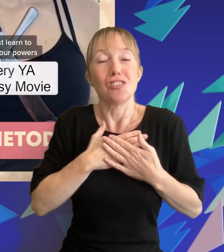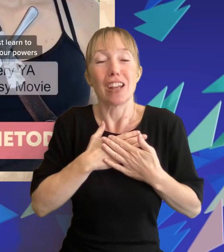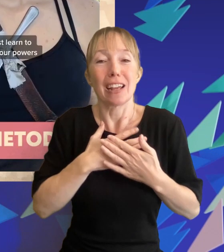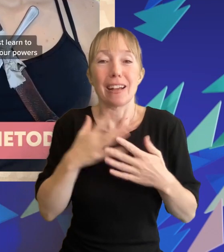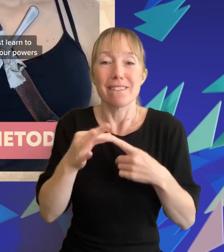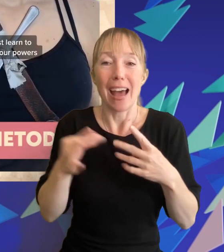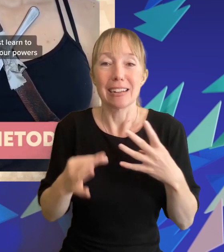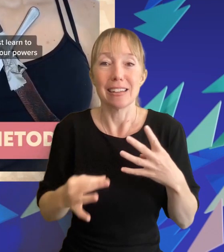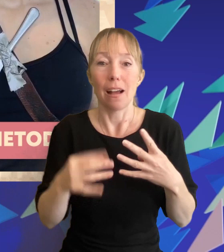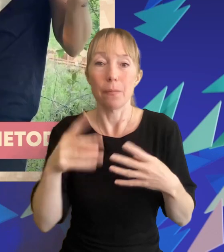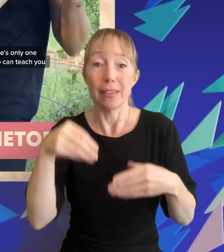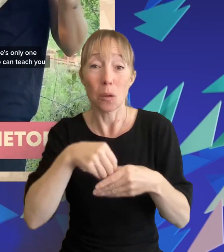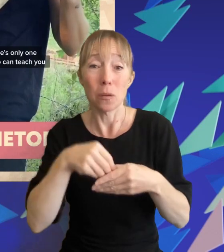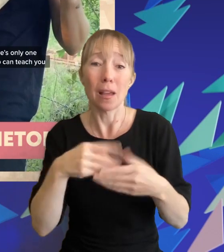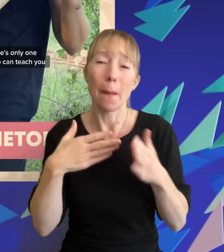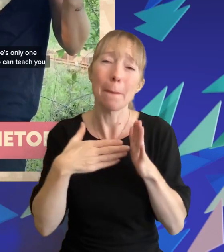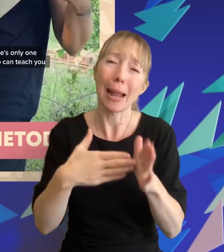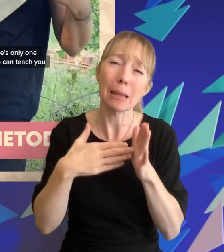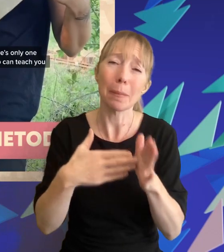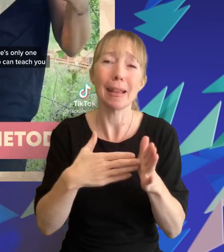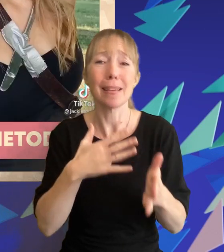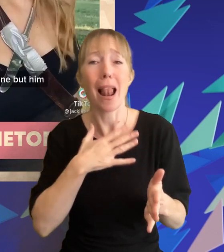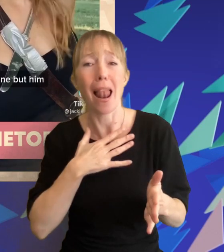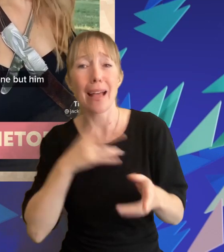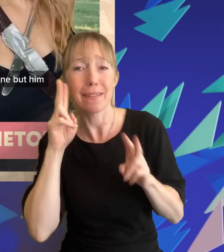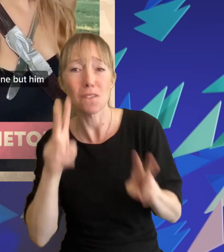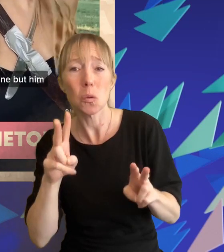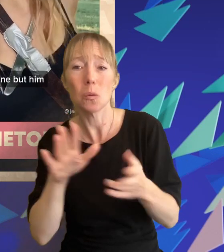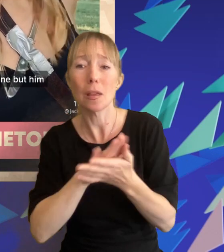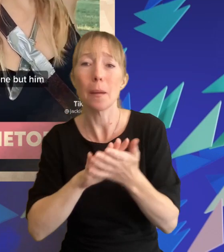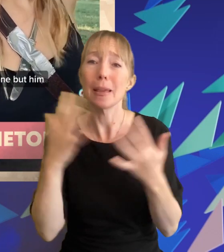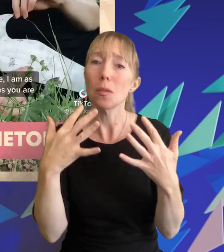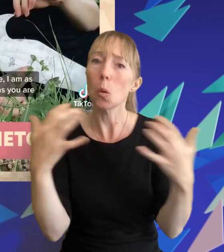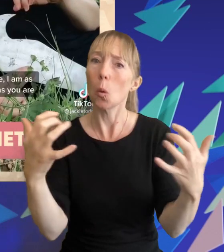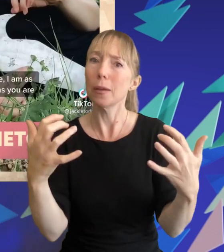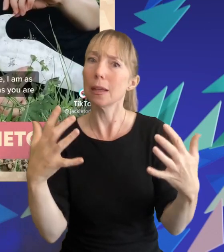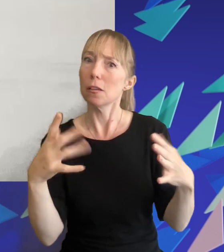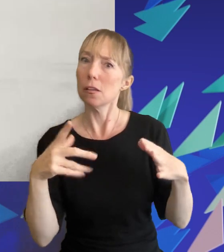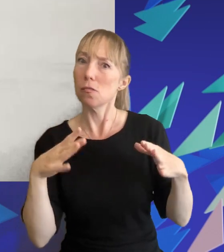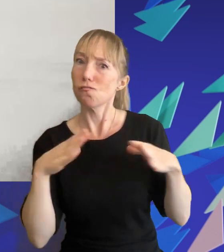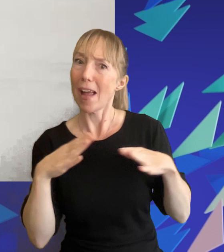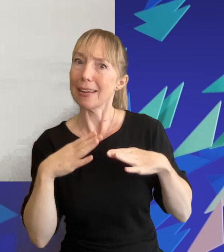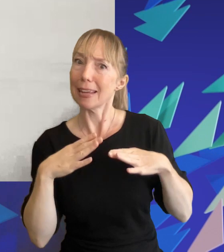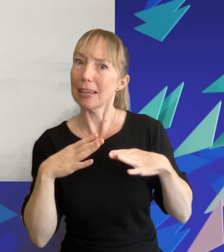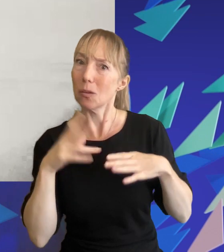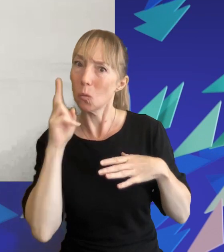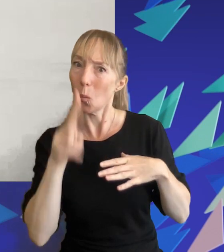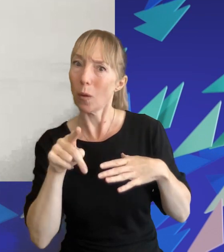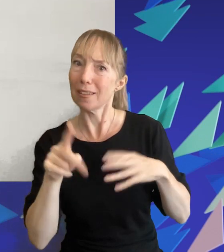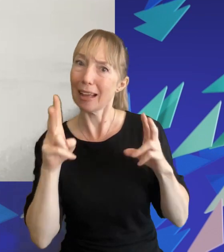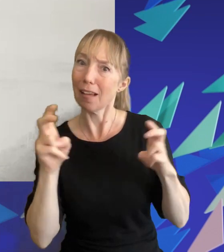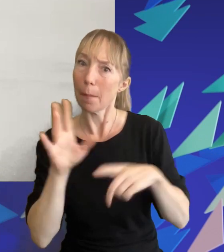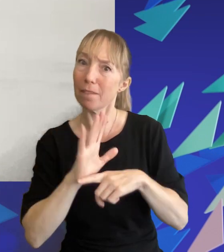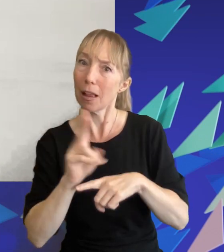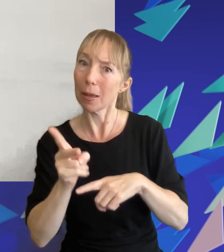millions of likes and views so does it not indicate that an audience is still there ready for a comeback to the movies i think it's always going to have a comeback